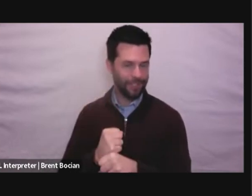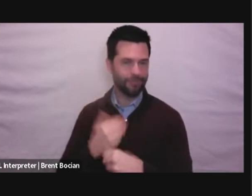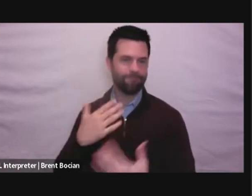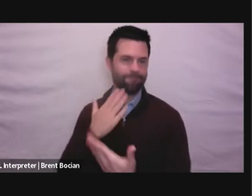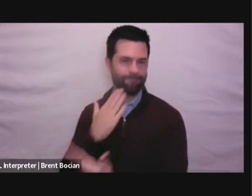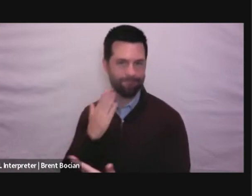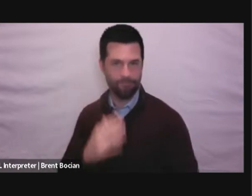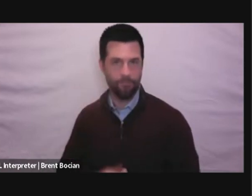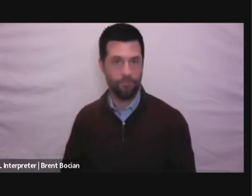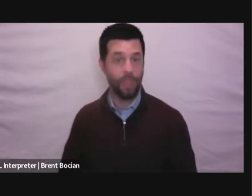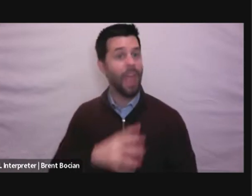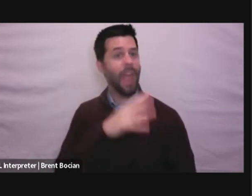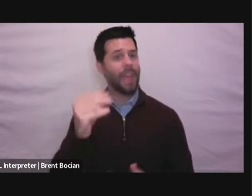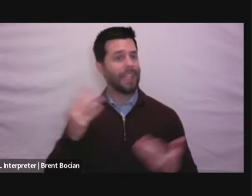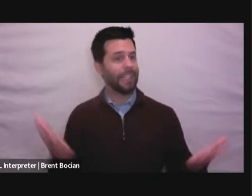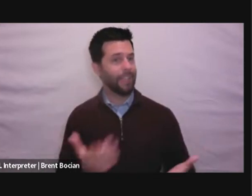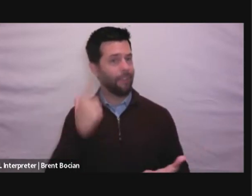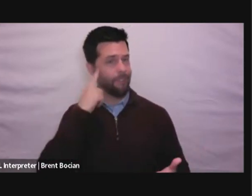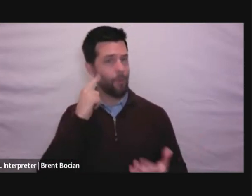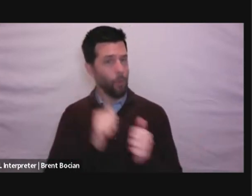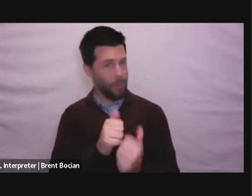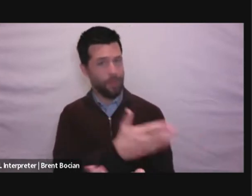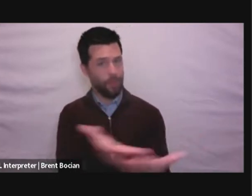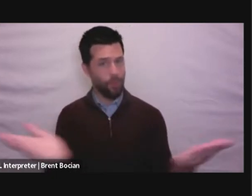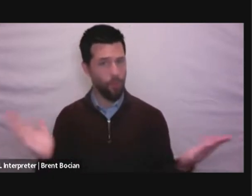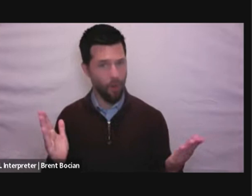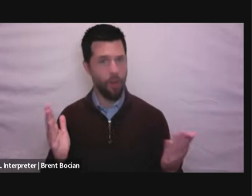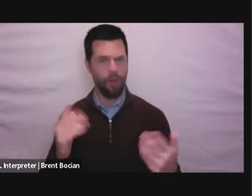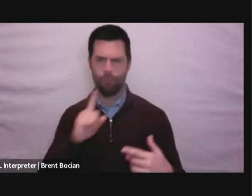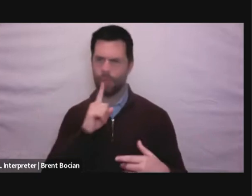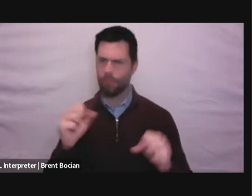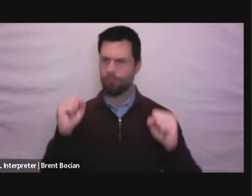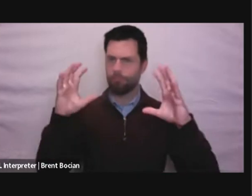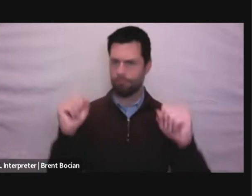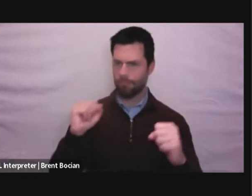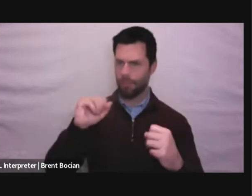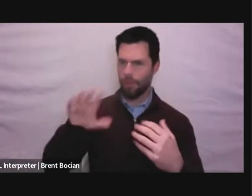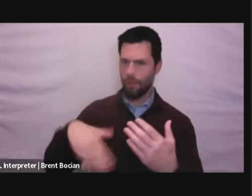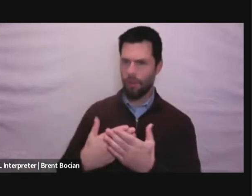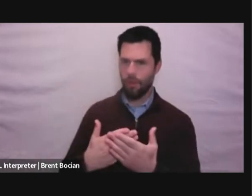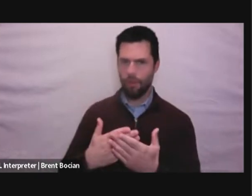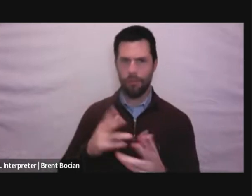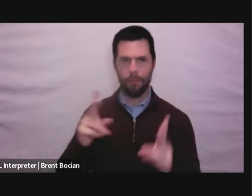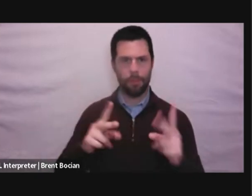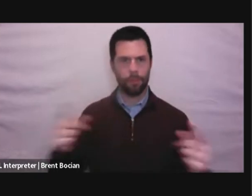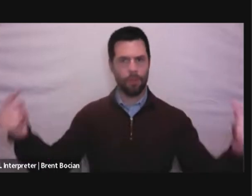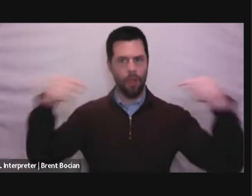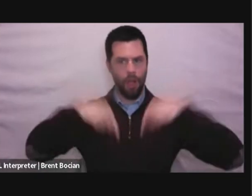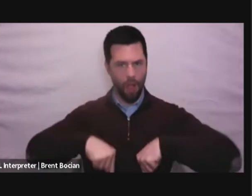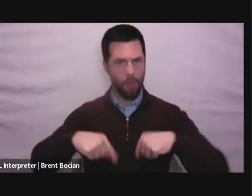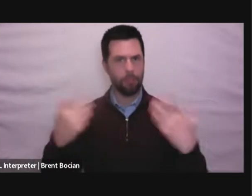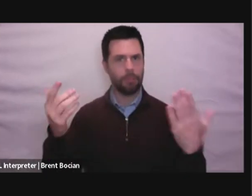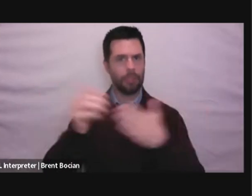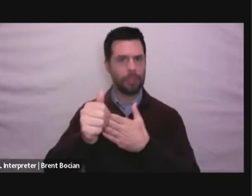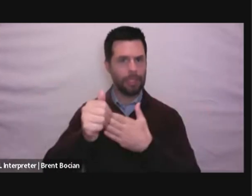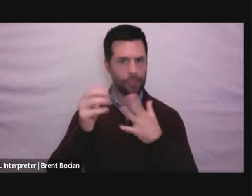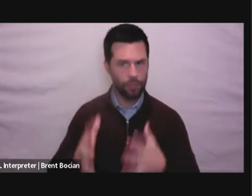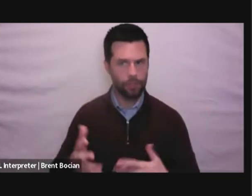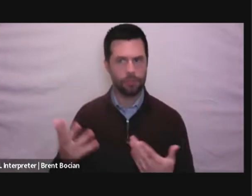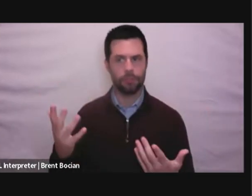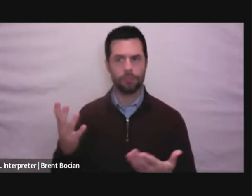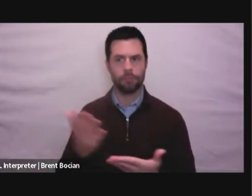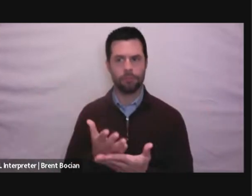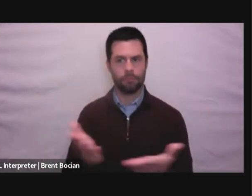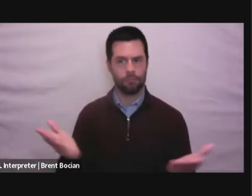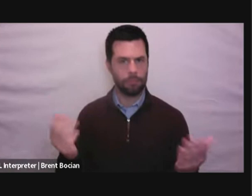all of you. I'm really grateful for this remarkable turnout of leaders and colleagues, both across governments, but also